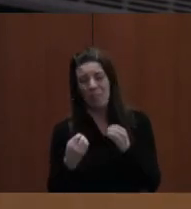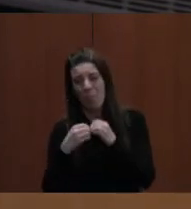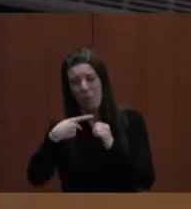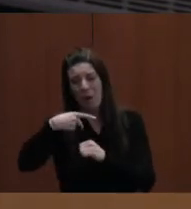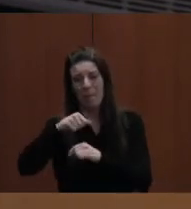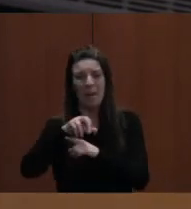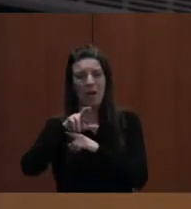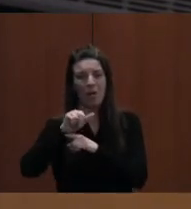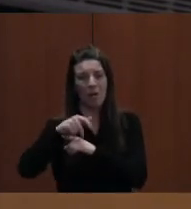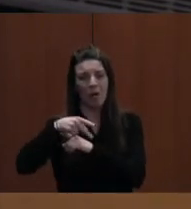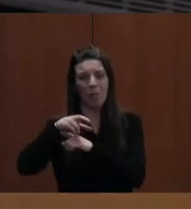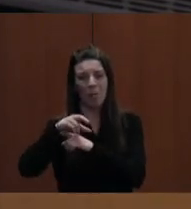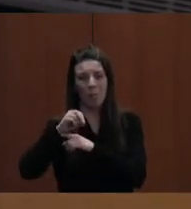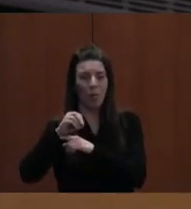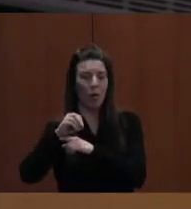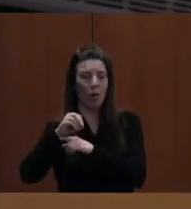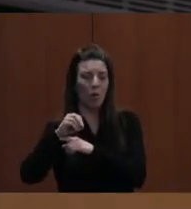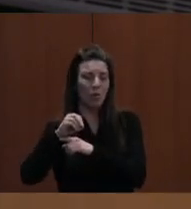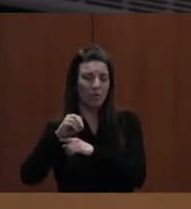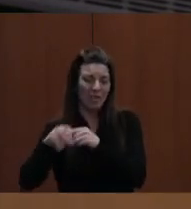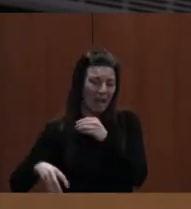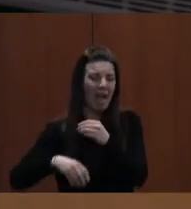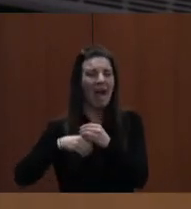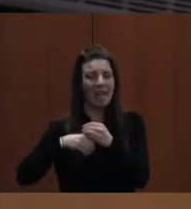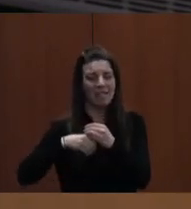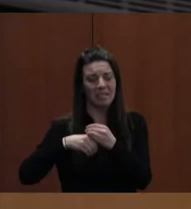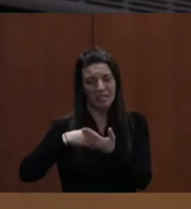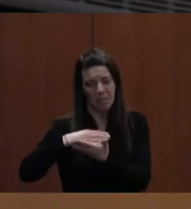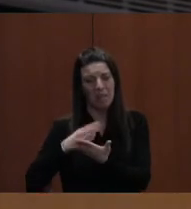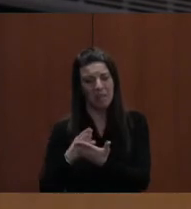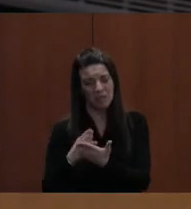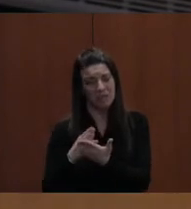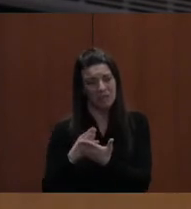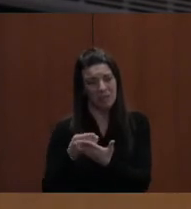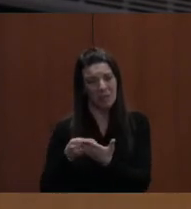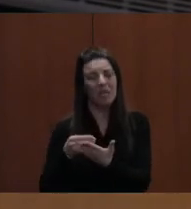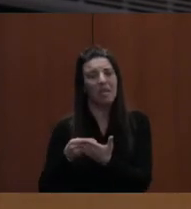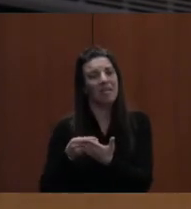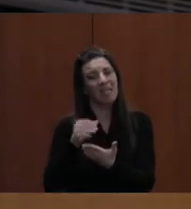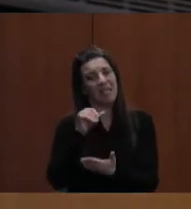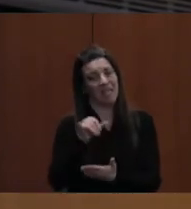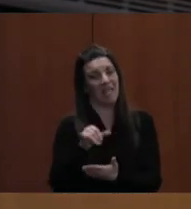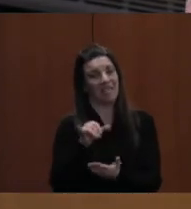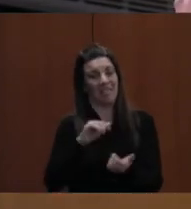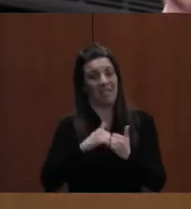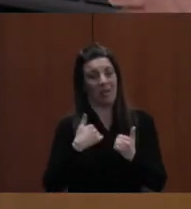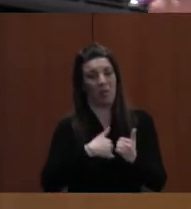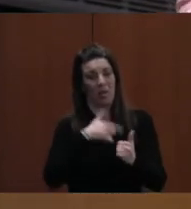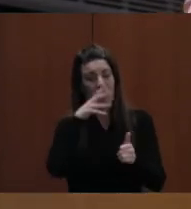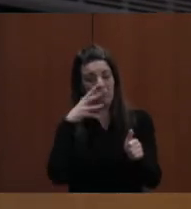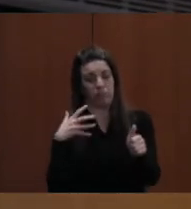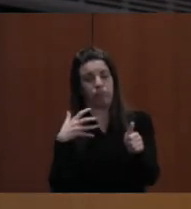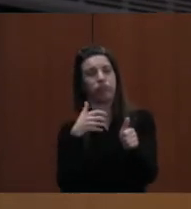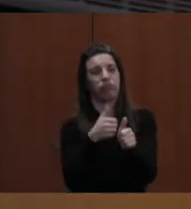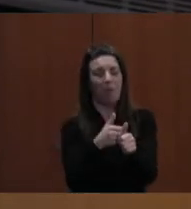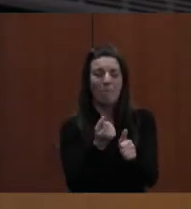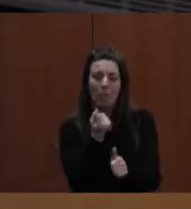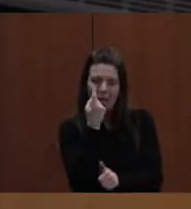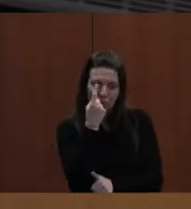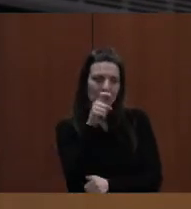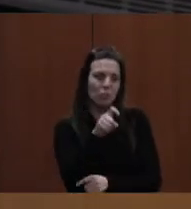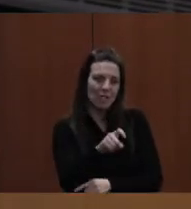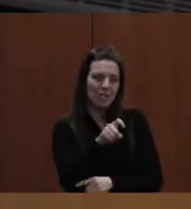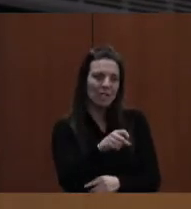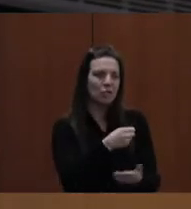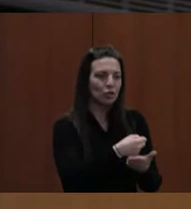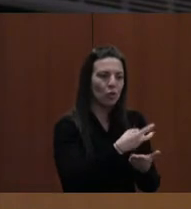way that we're going to get this learning gap closed. I get it that there's social workers and everything else that's